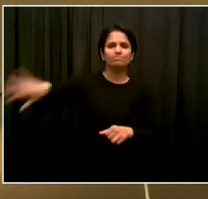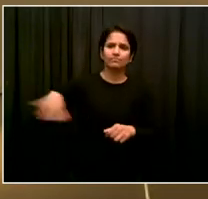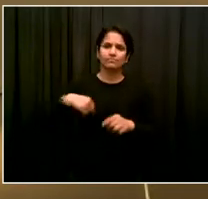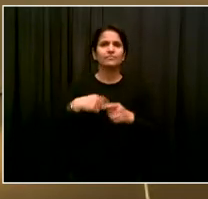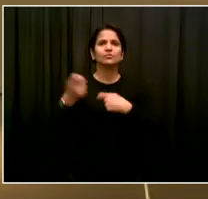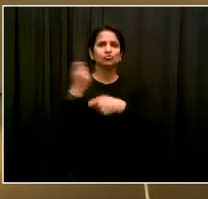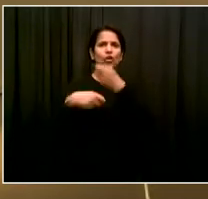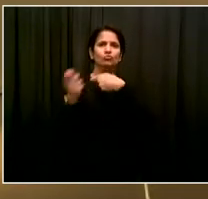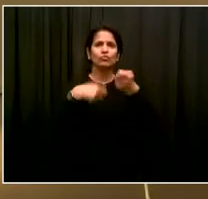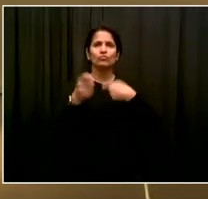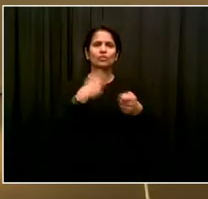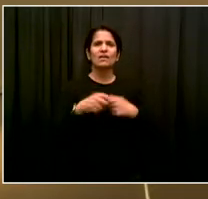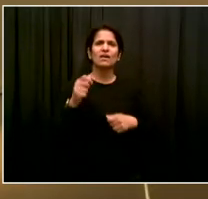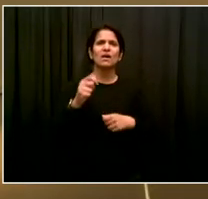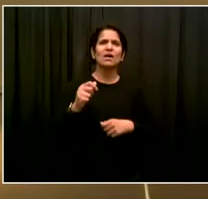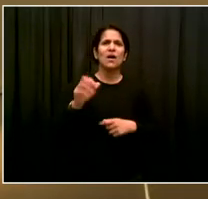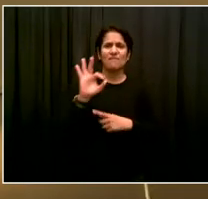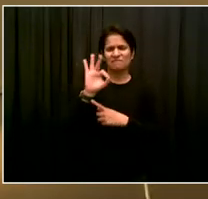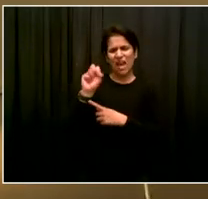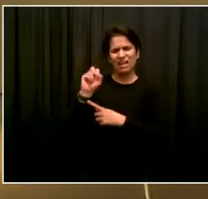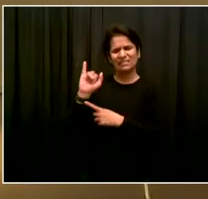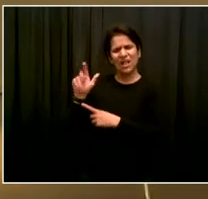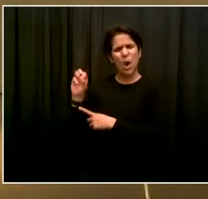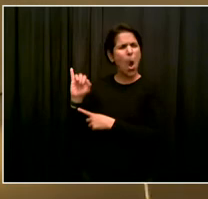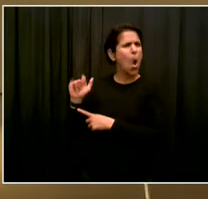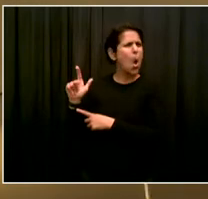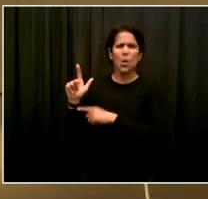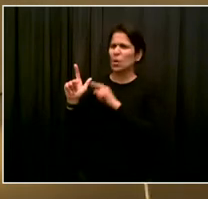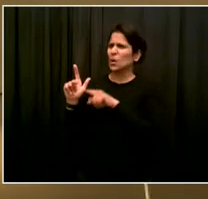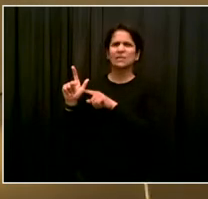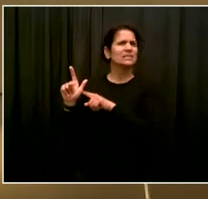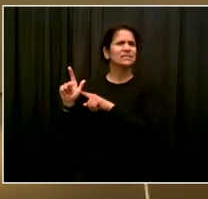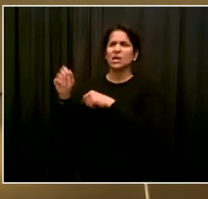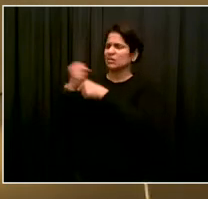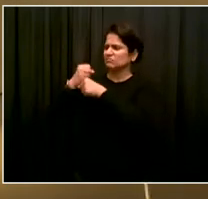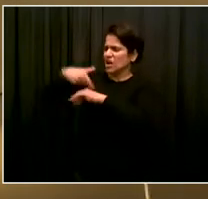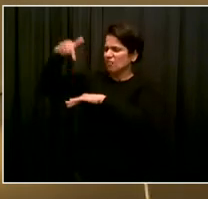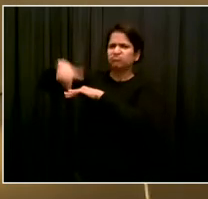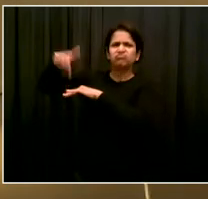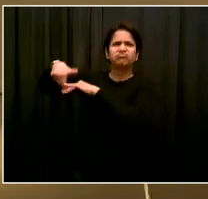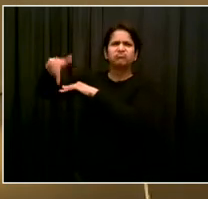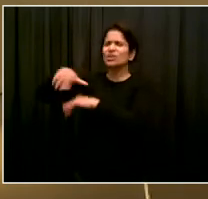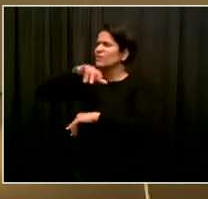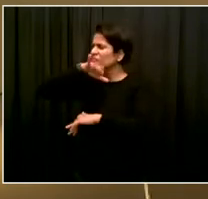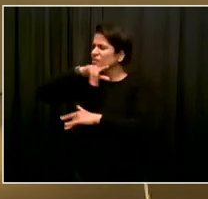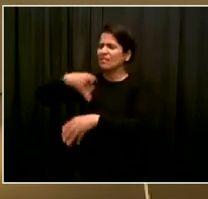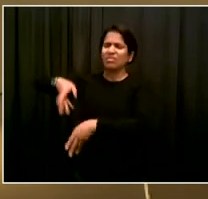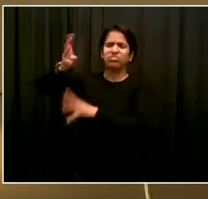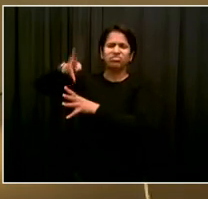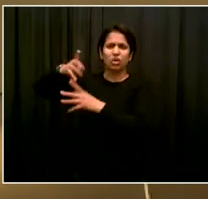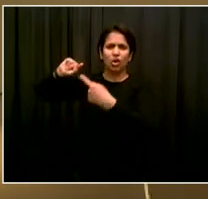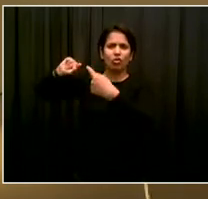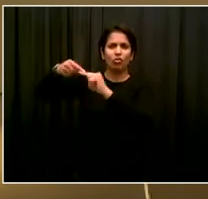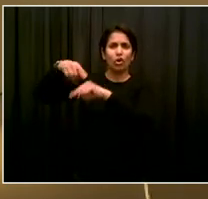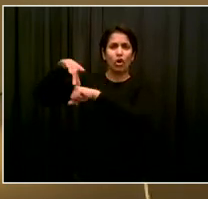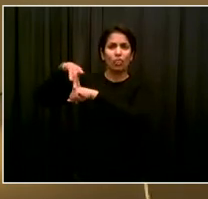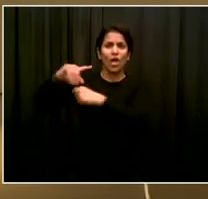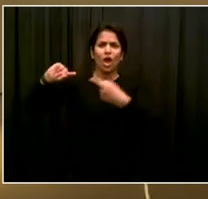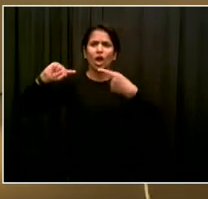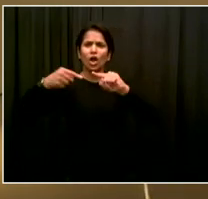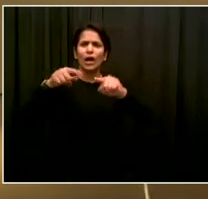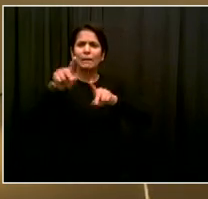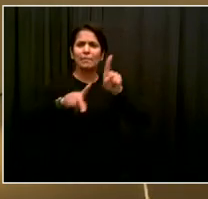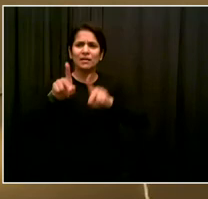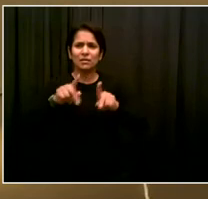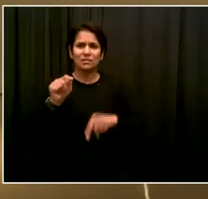fumes they spew most impact the individuals who spend the longest time on them, drivers and special education